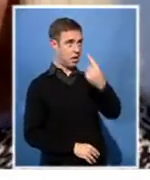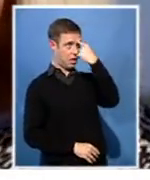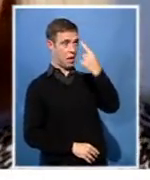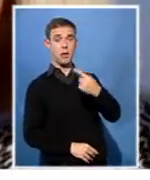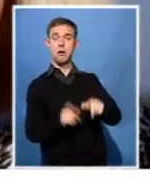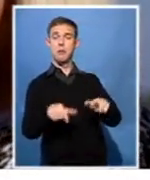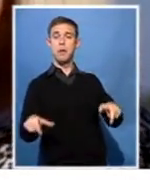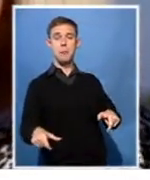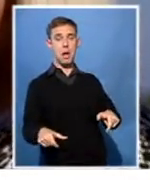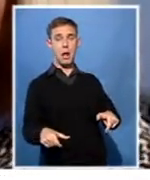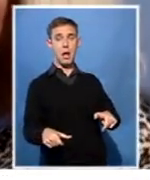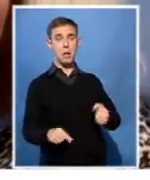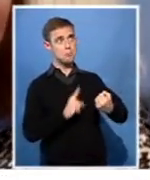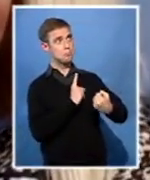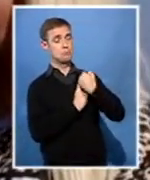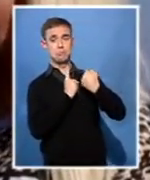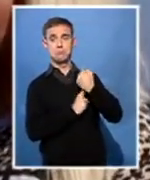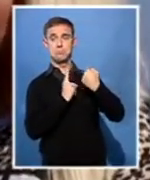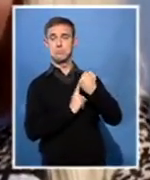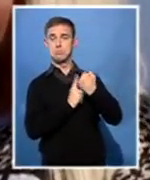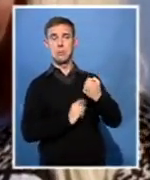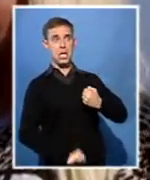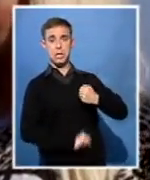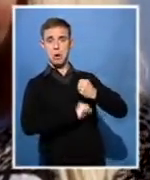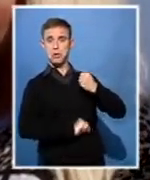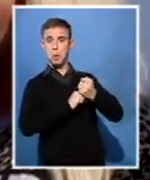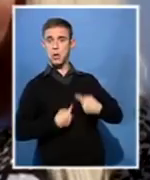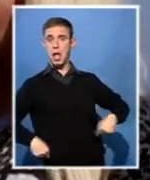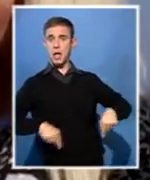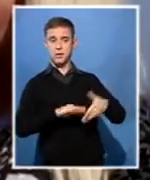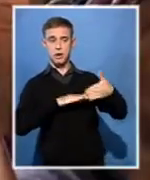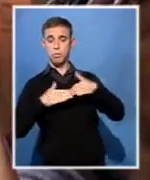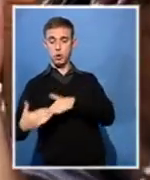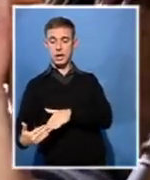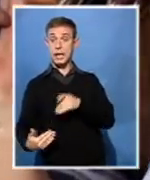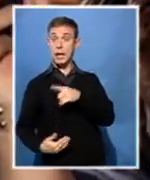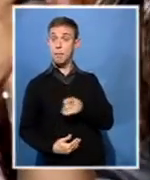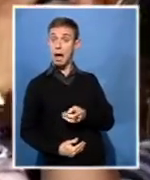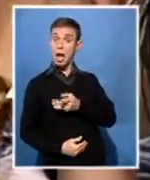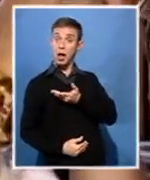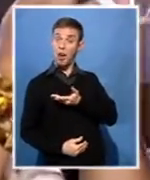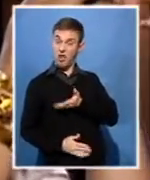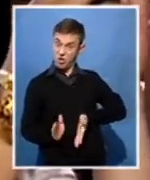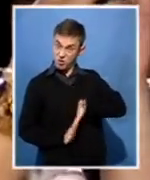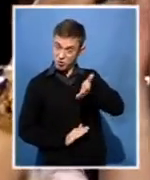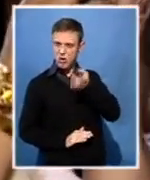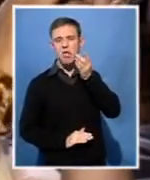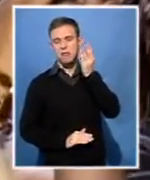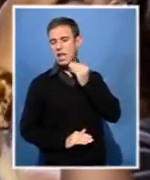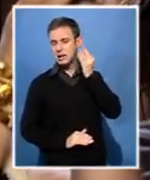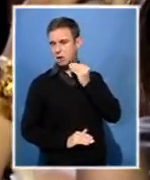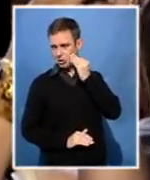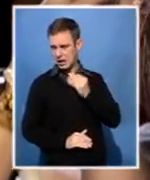up for the gay community and the LGBTI plus community, but they never know what it is to be gay in schools. In